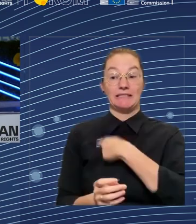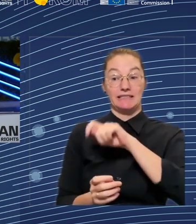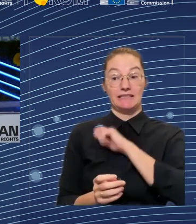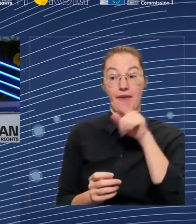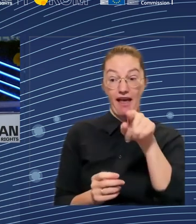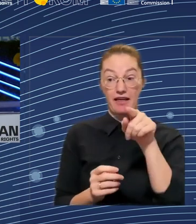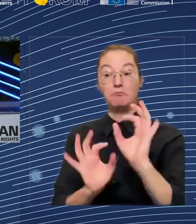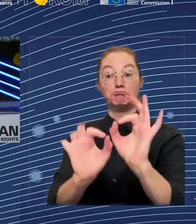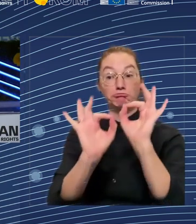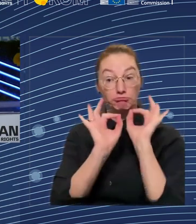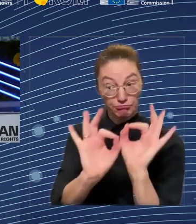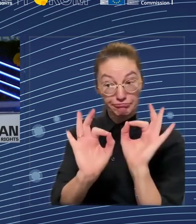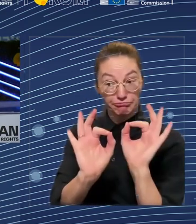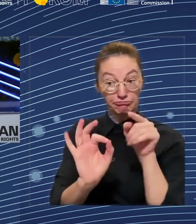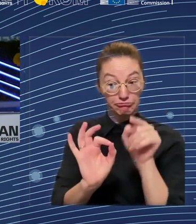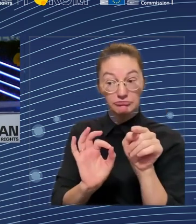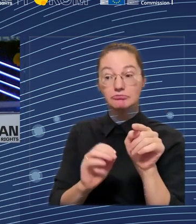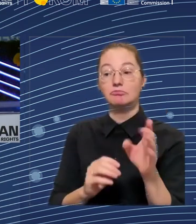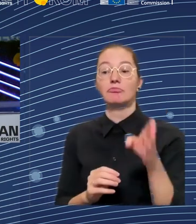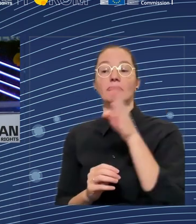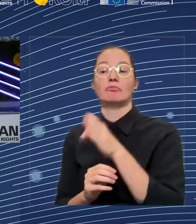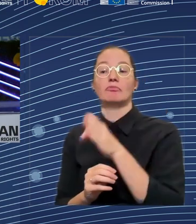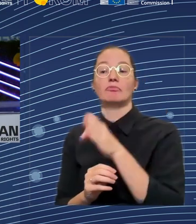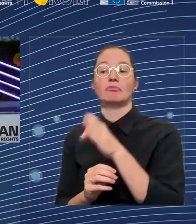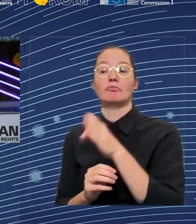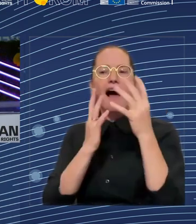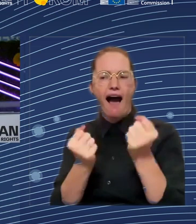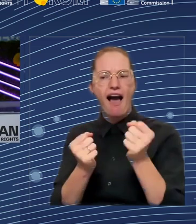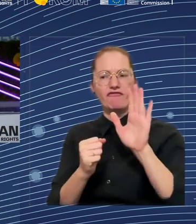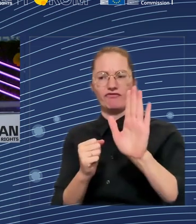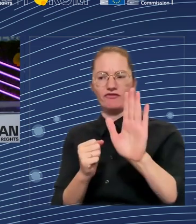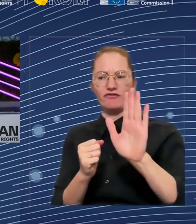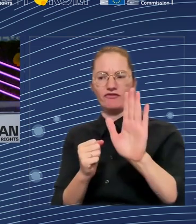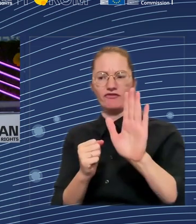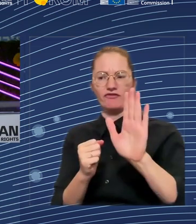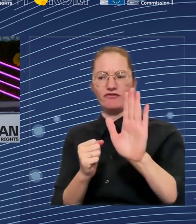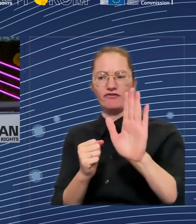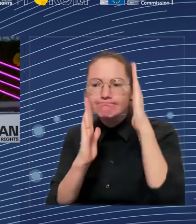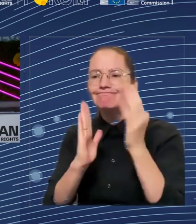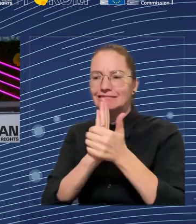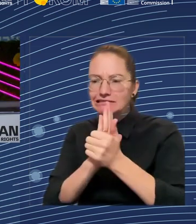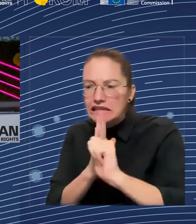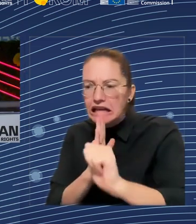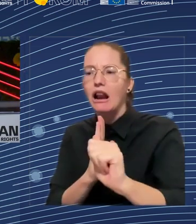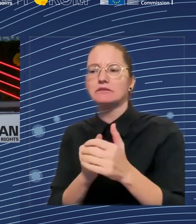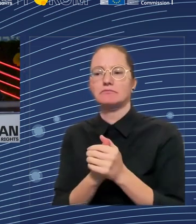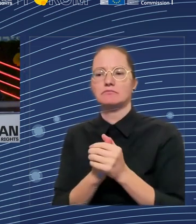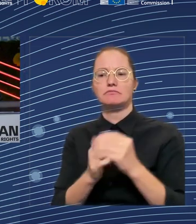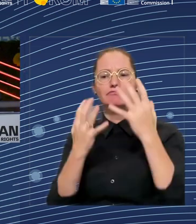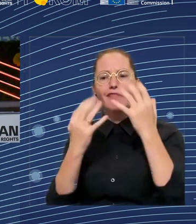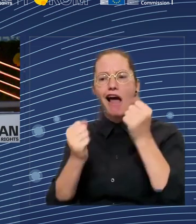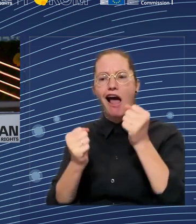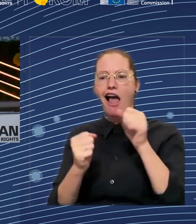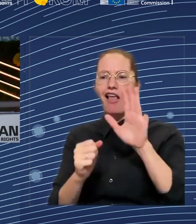area, they say, we need so many workers in the next three years. This is the money that we provided for that. And I think